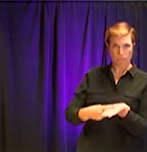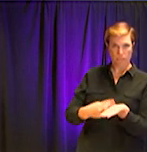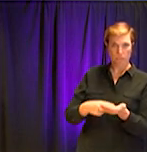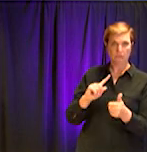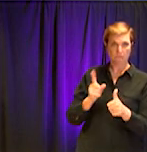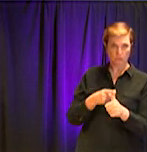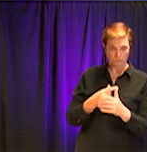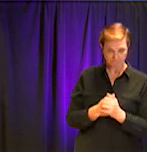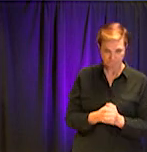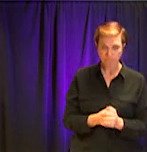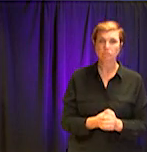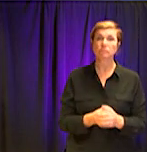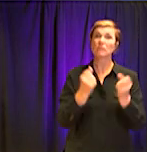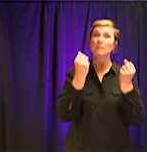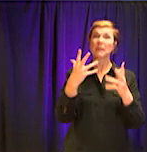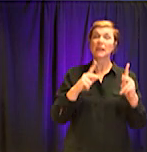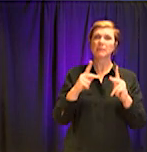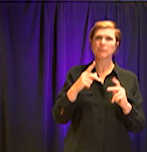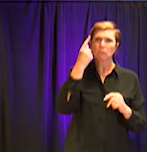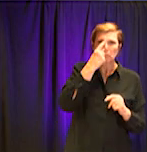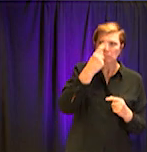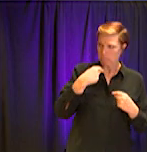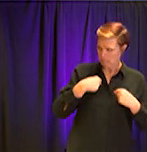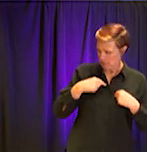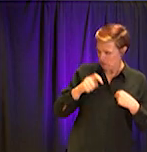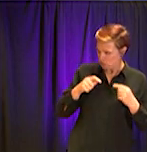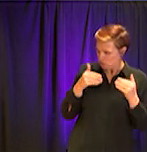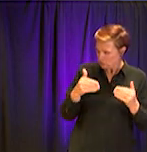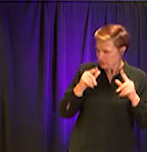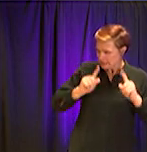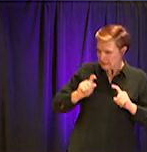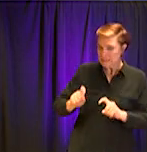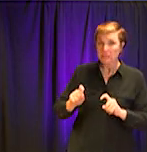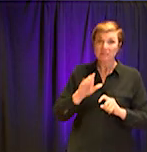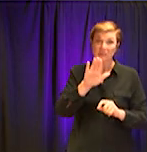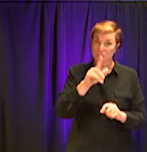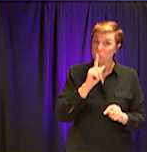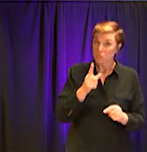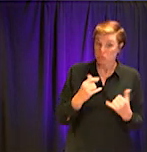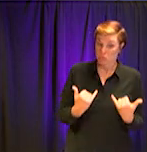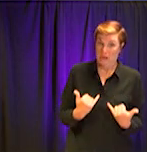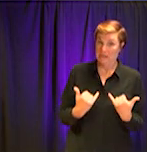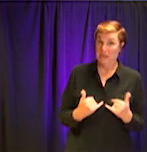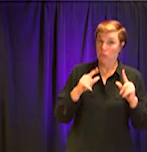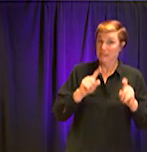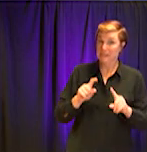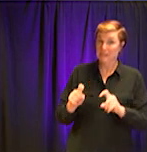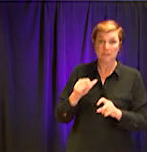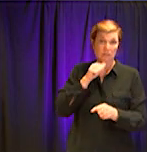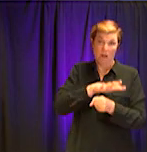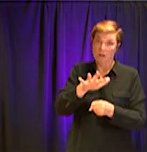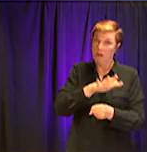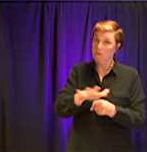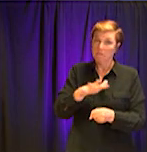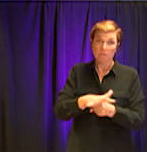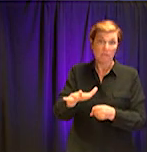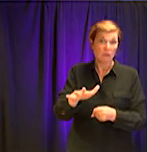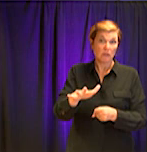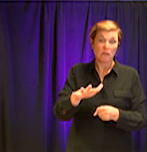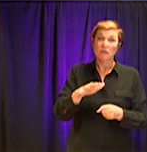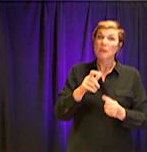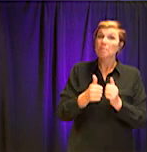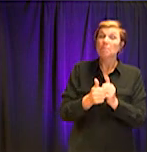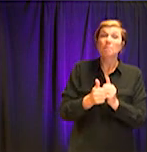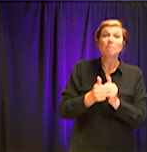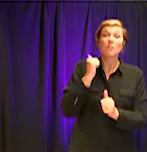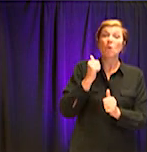testing isn't widely available just now either. And what testing is available is being prioritized, uh, for healthcare personnel that need